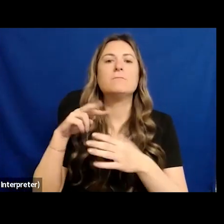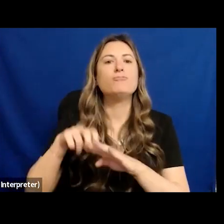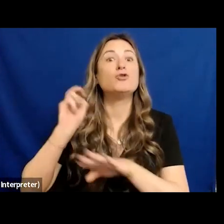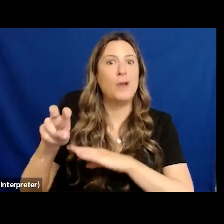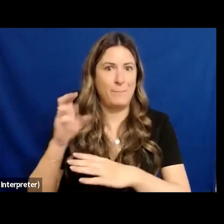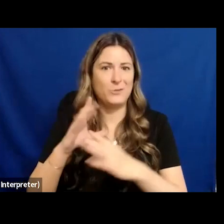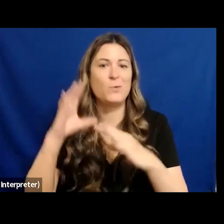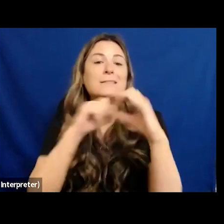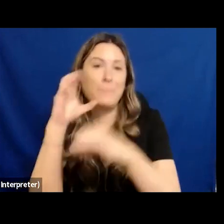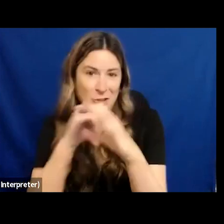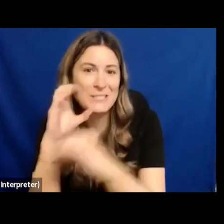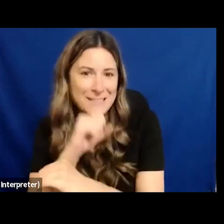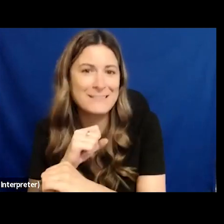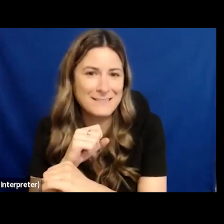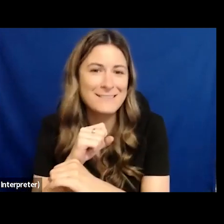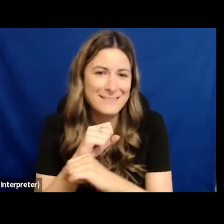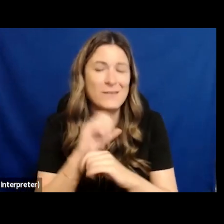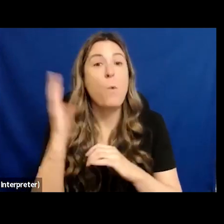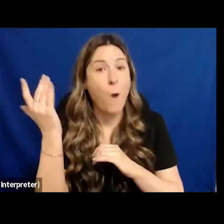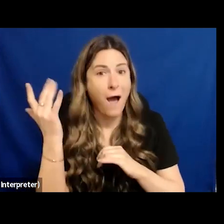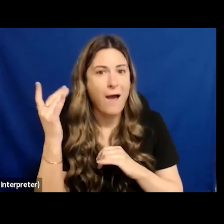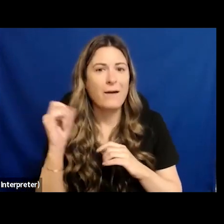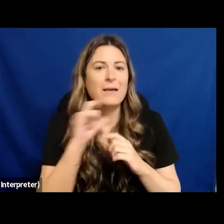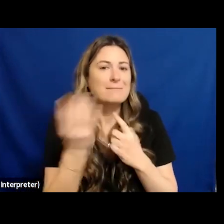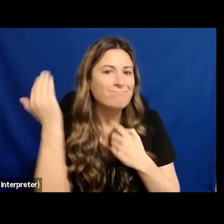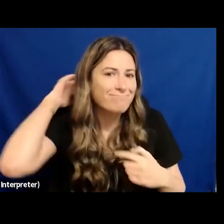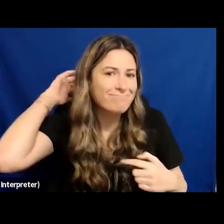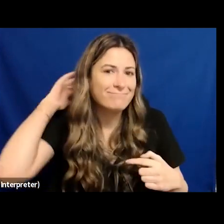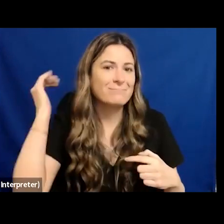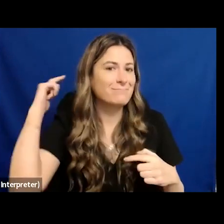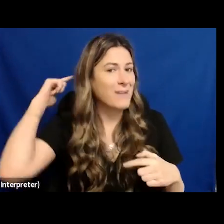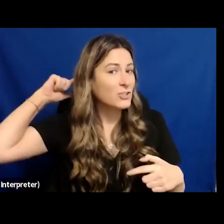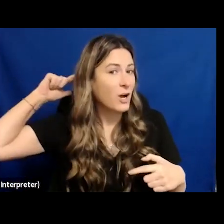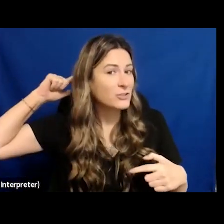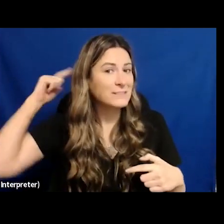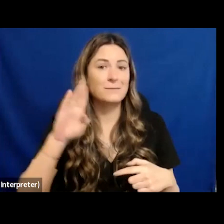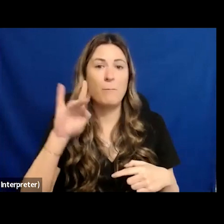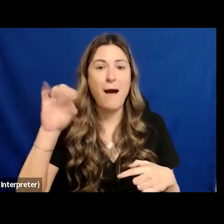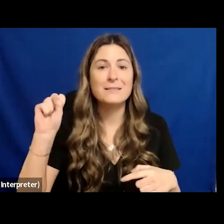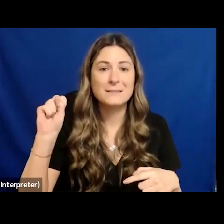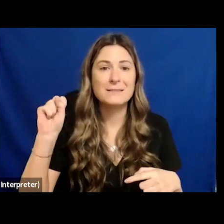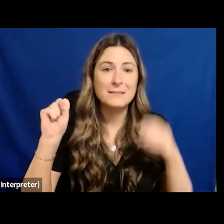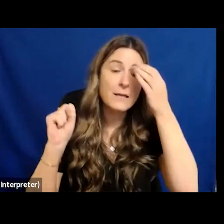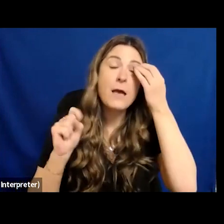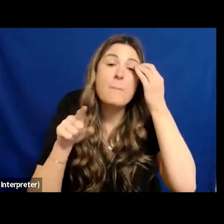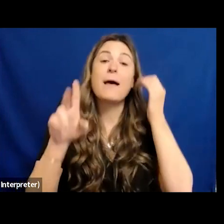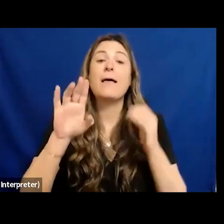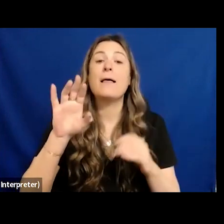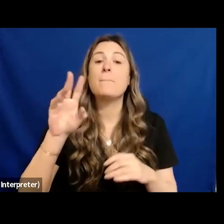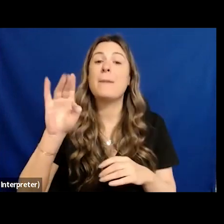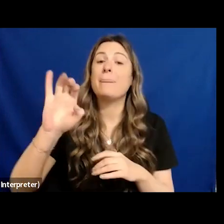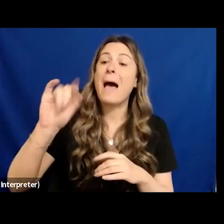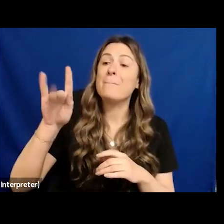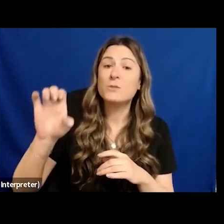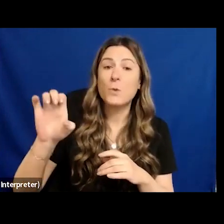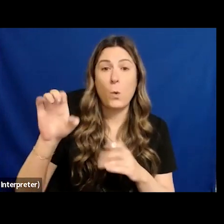unconscious bias at the time. But the episode ended, it ended with little comment about unconscious